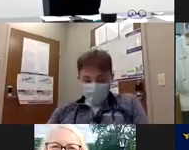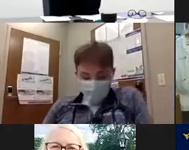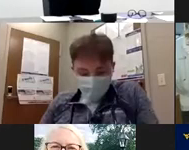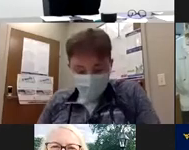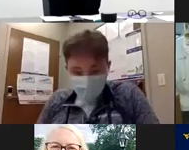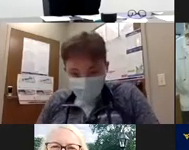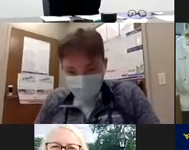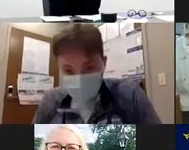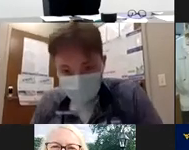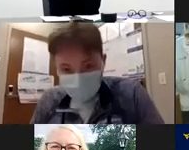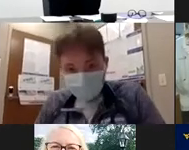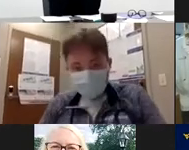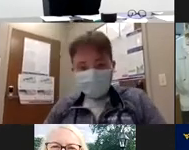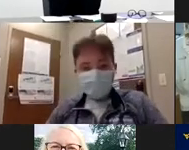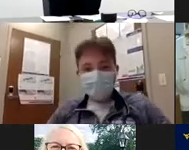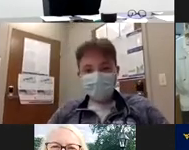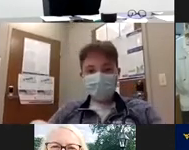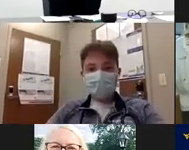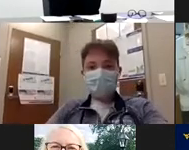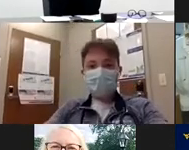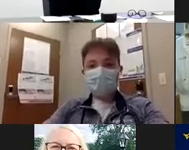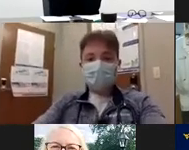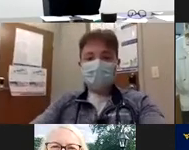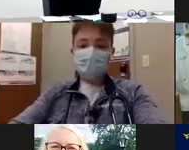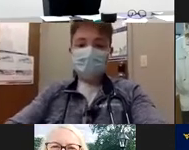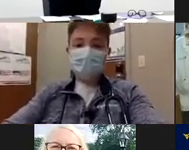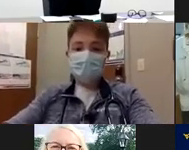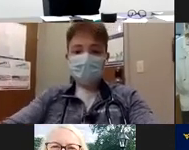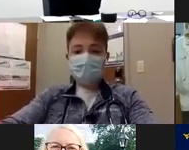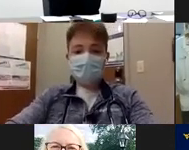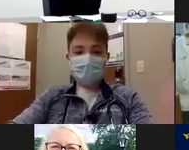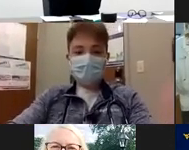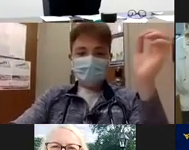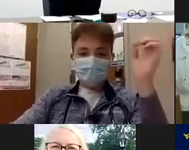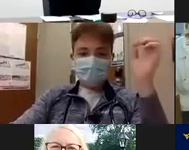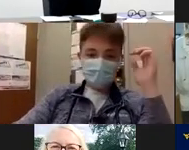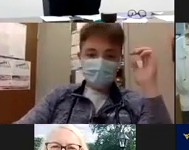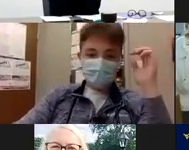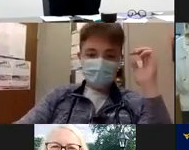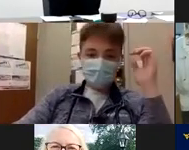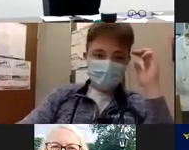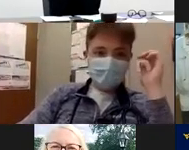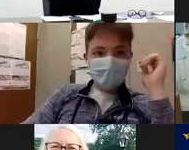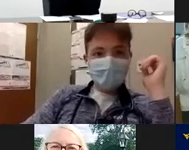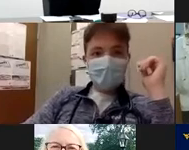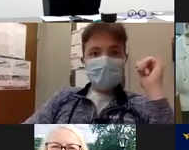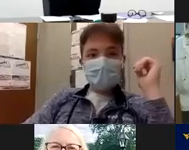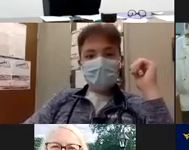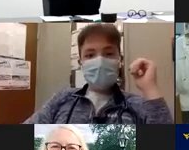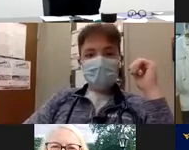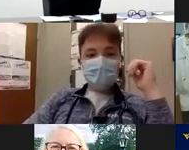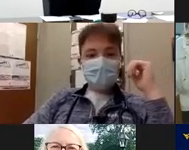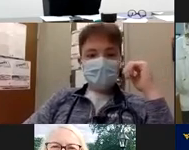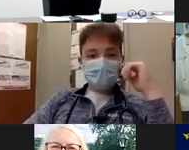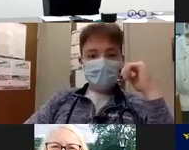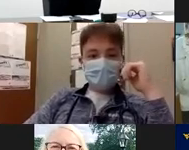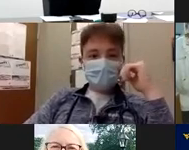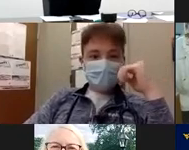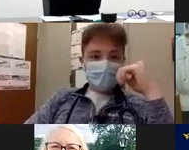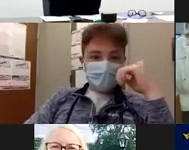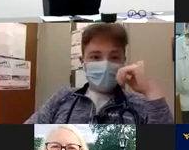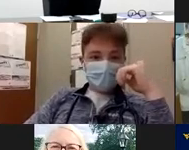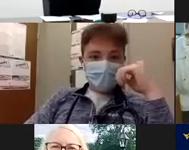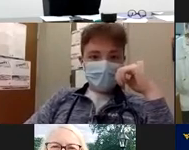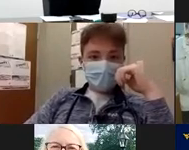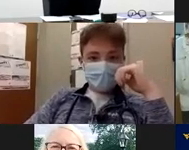process. I always want to give the governor credit, not for any political purpose or because there's an election coming, but he made some